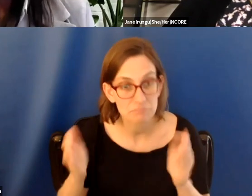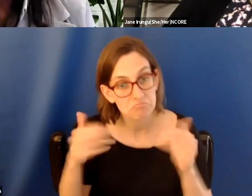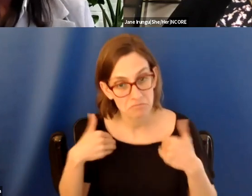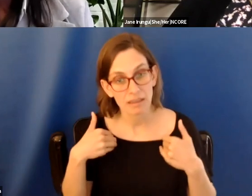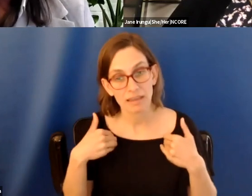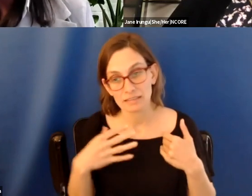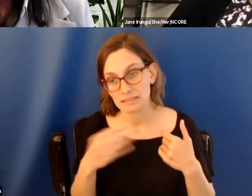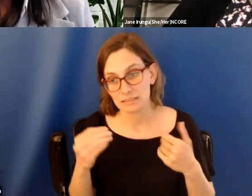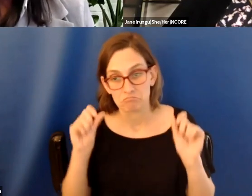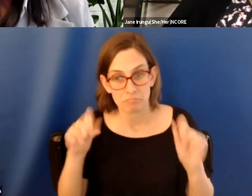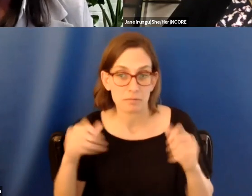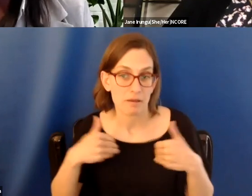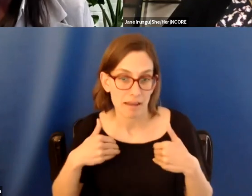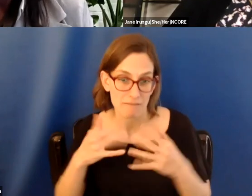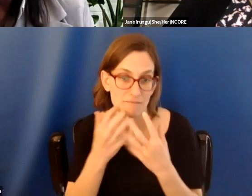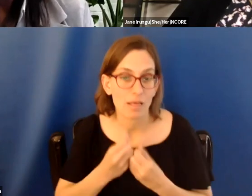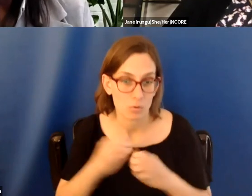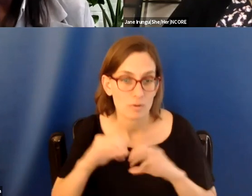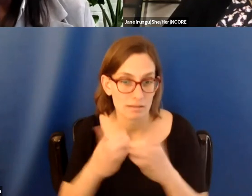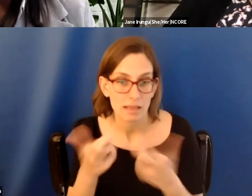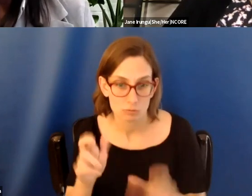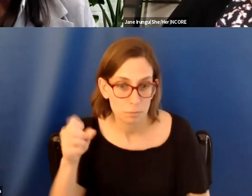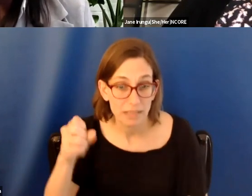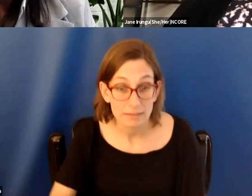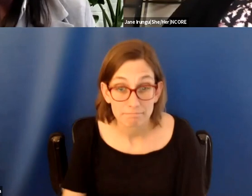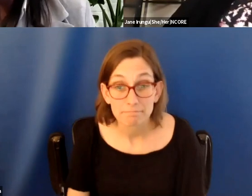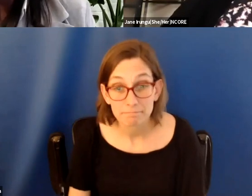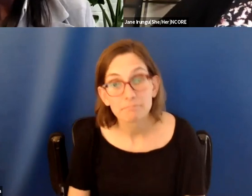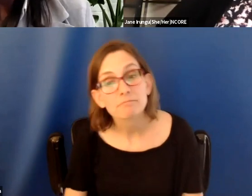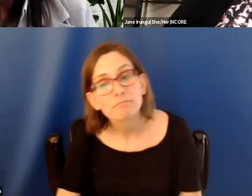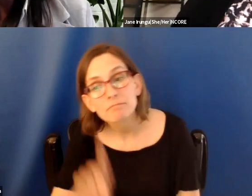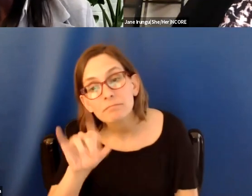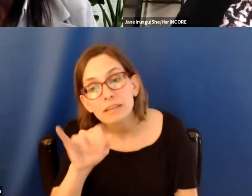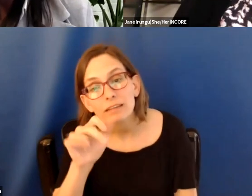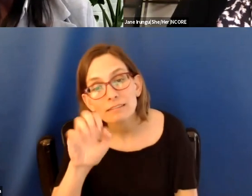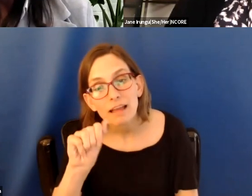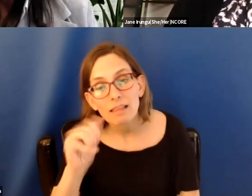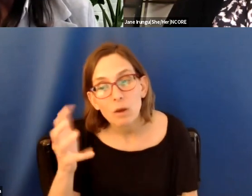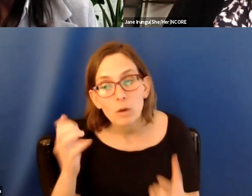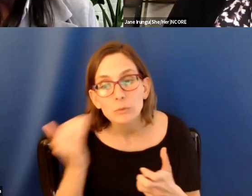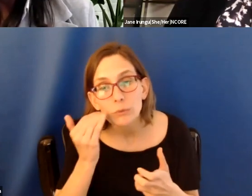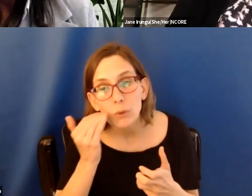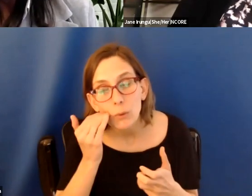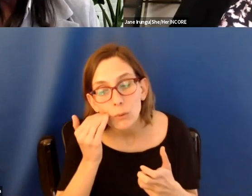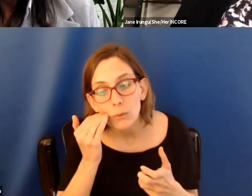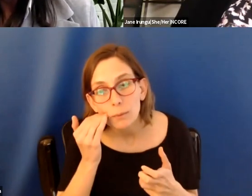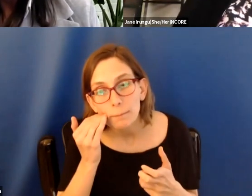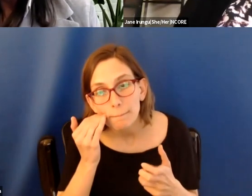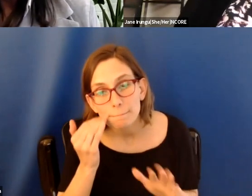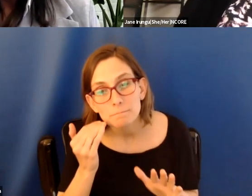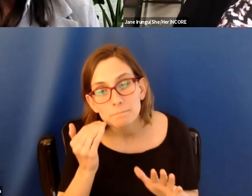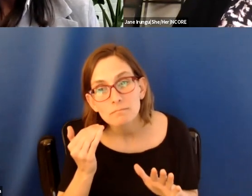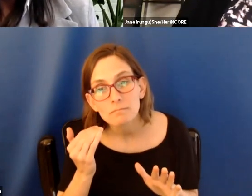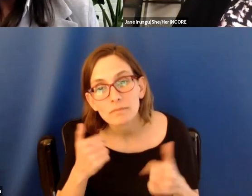some incredible value in the classroom. Mm-hmm. So Daniela wants to know, um, this is what she